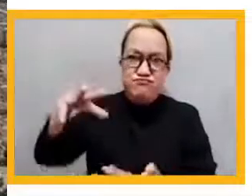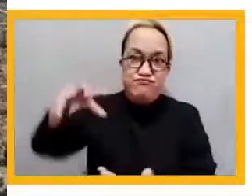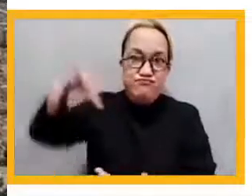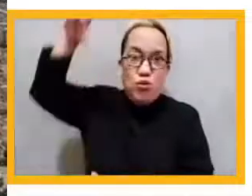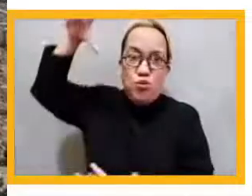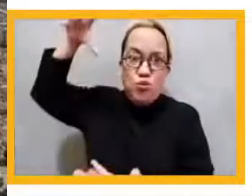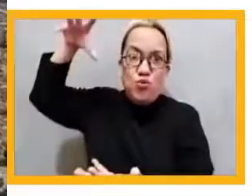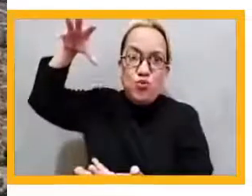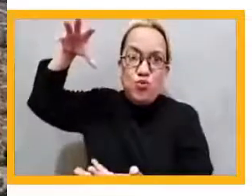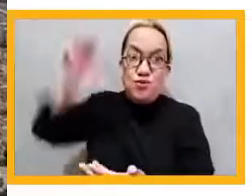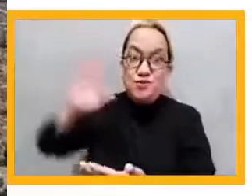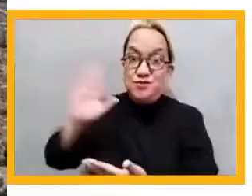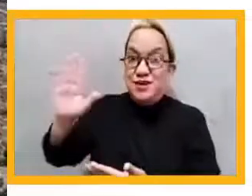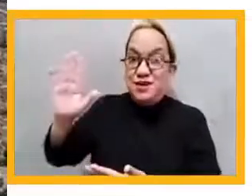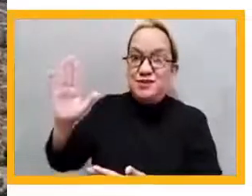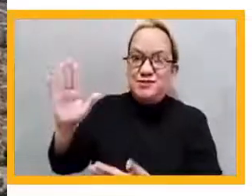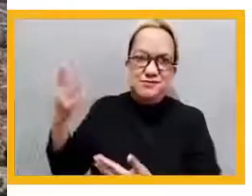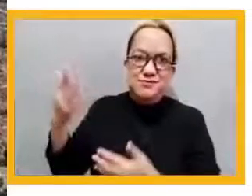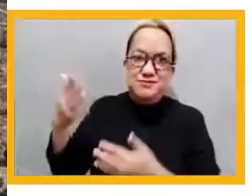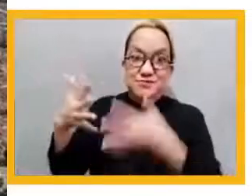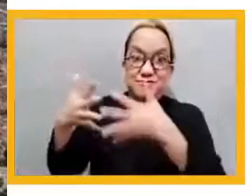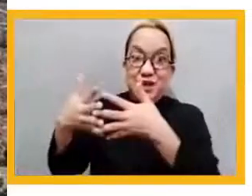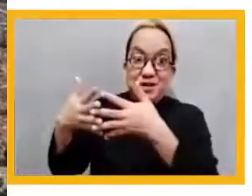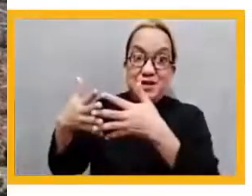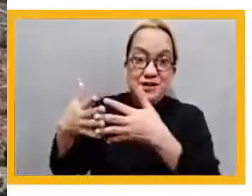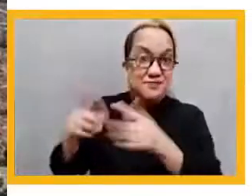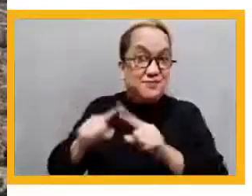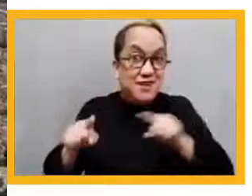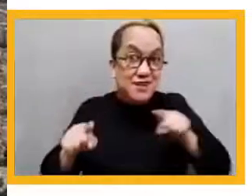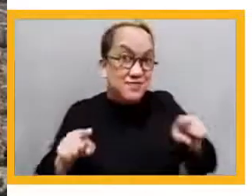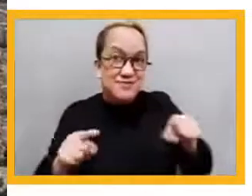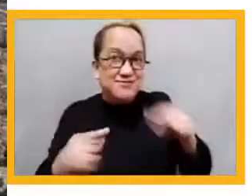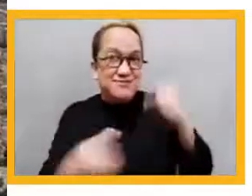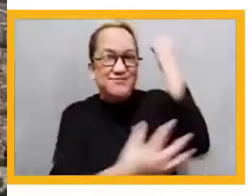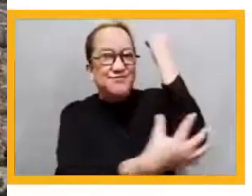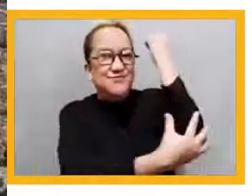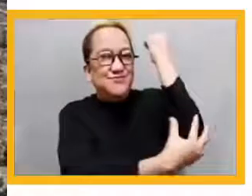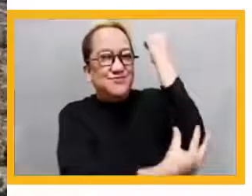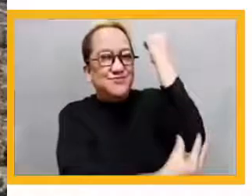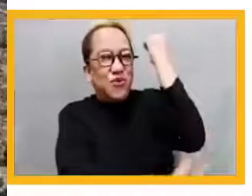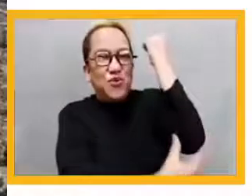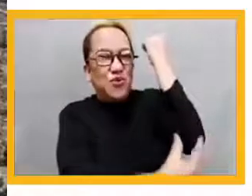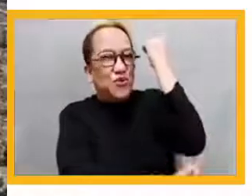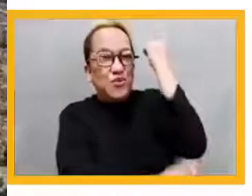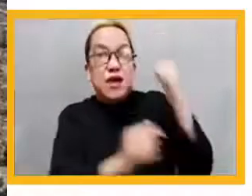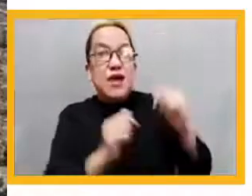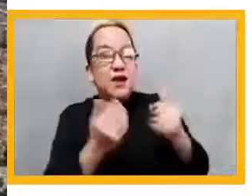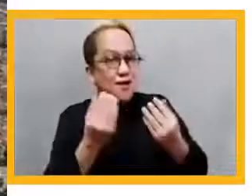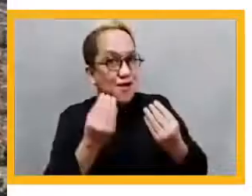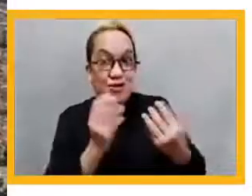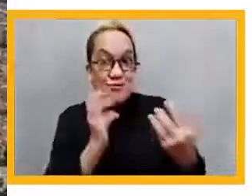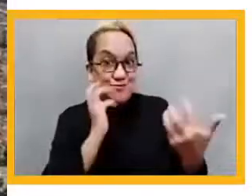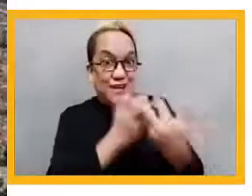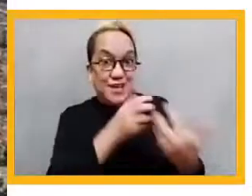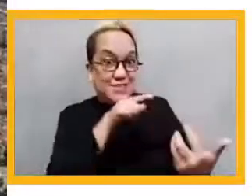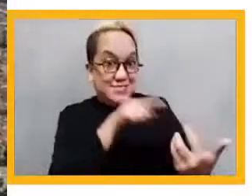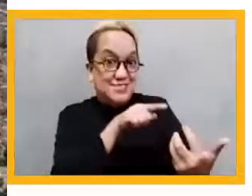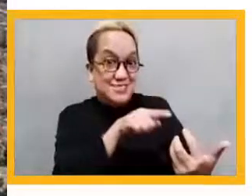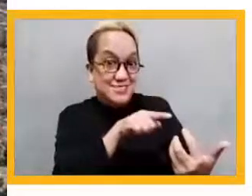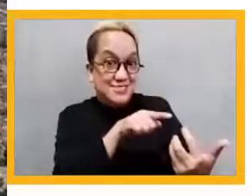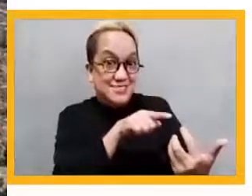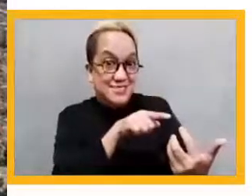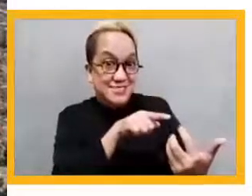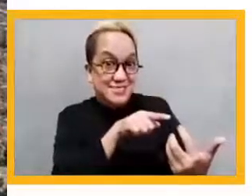which means new school, because we wanted to put in practice all these wonderful ideas of the great